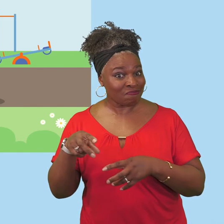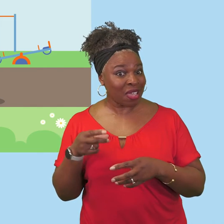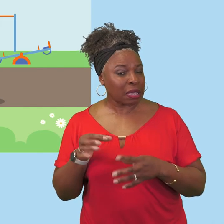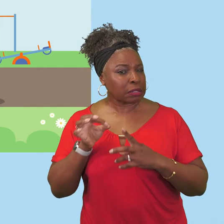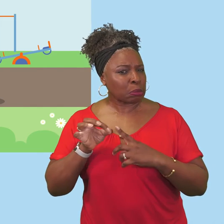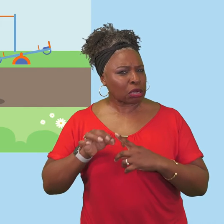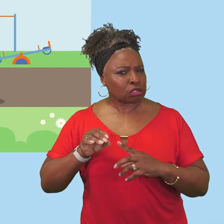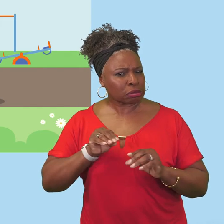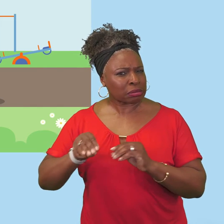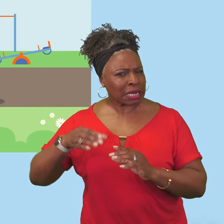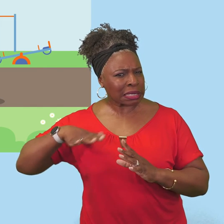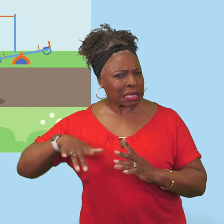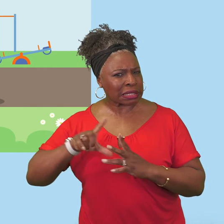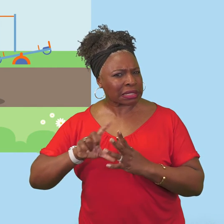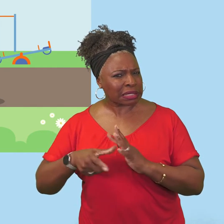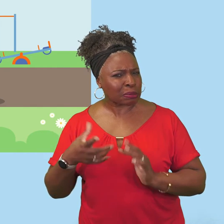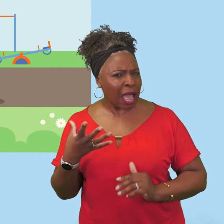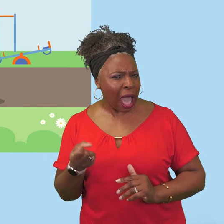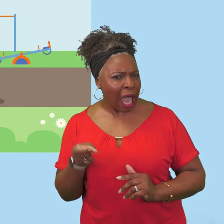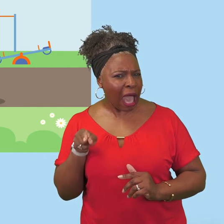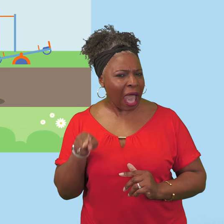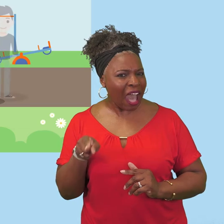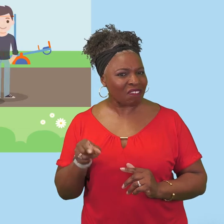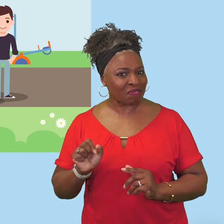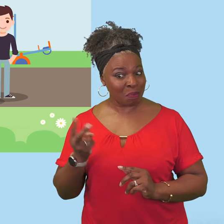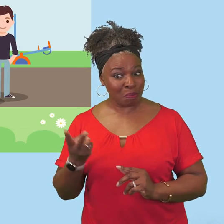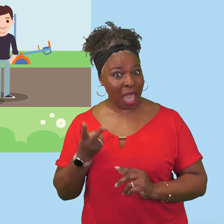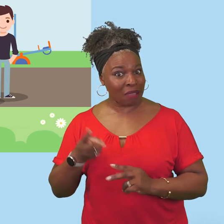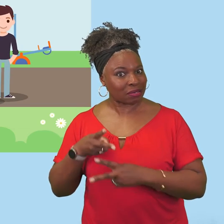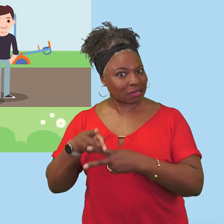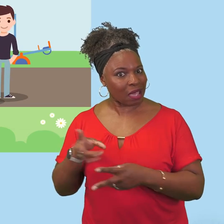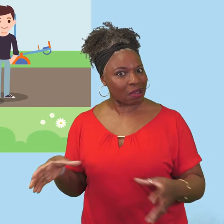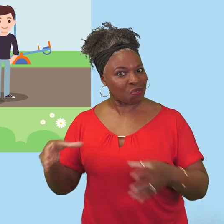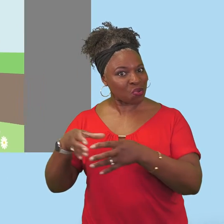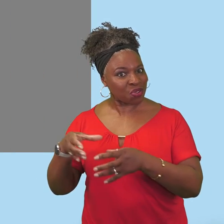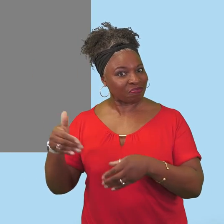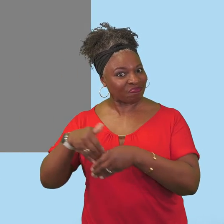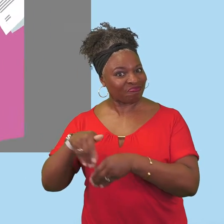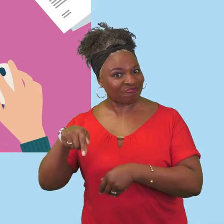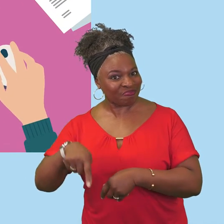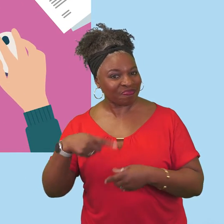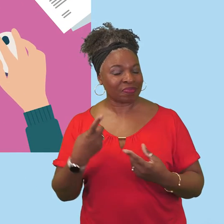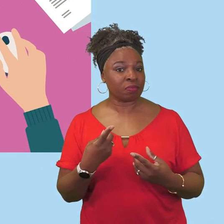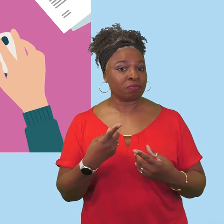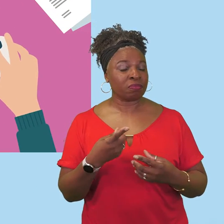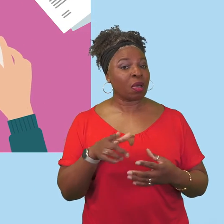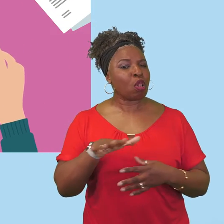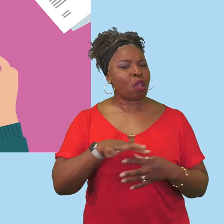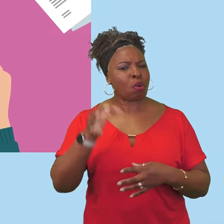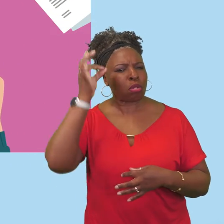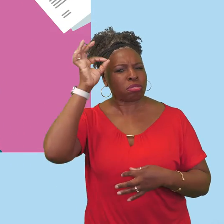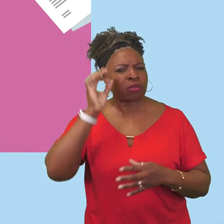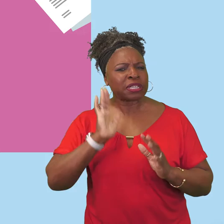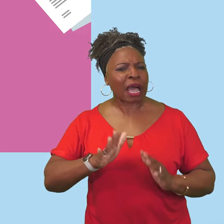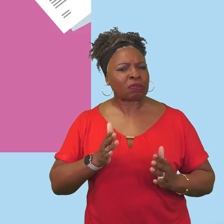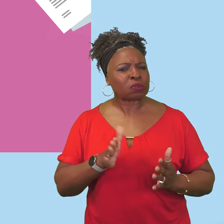special educational needs or disabilities and for their parents and carers every local authority must have a local